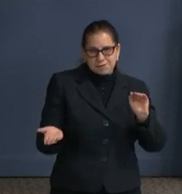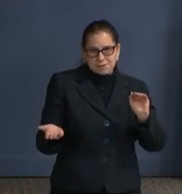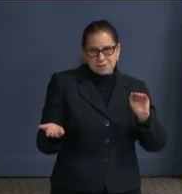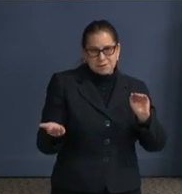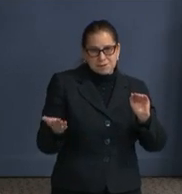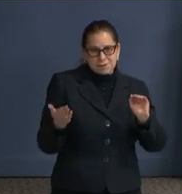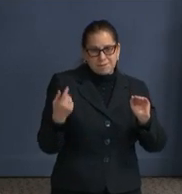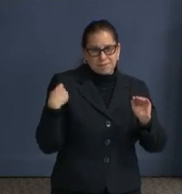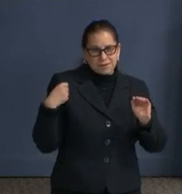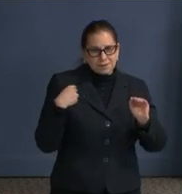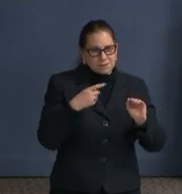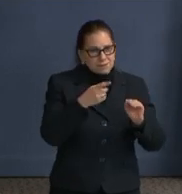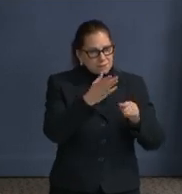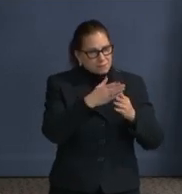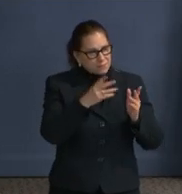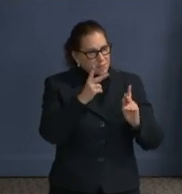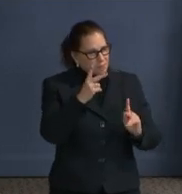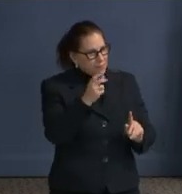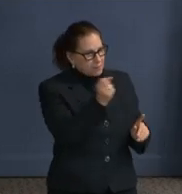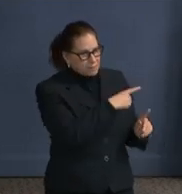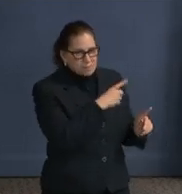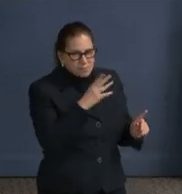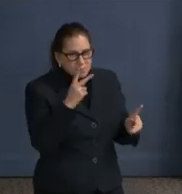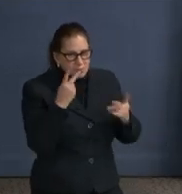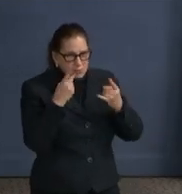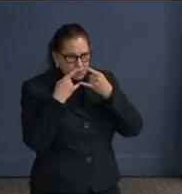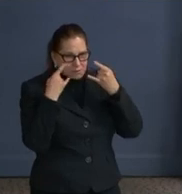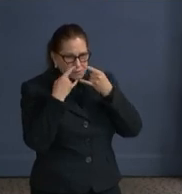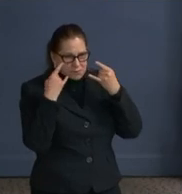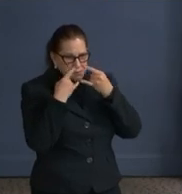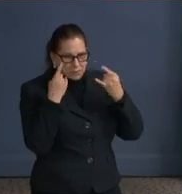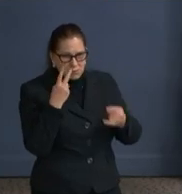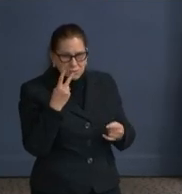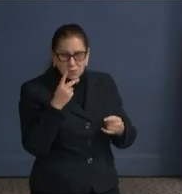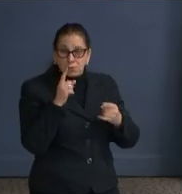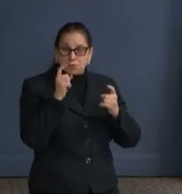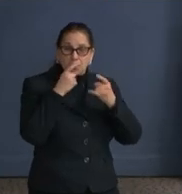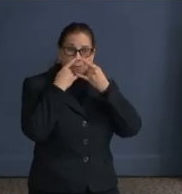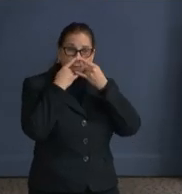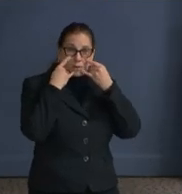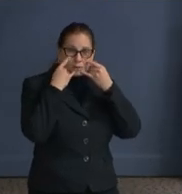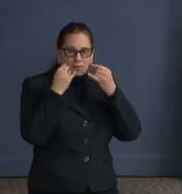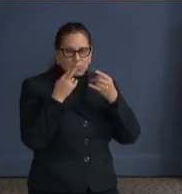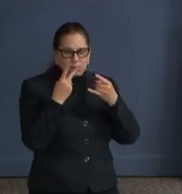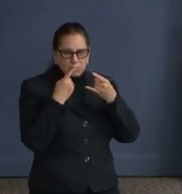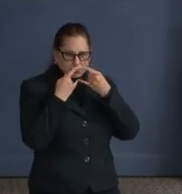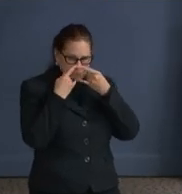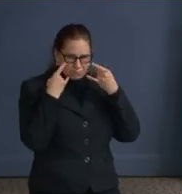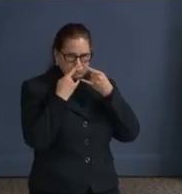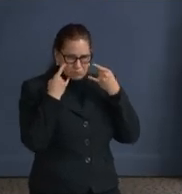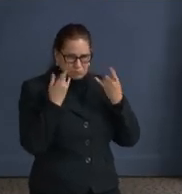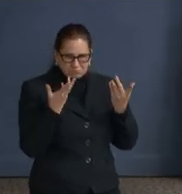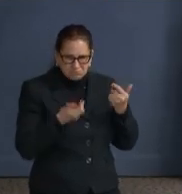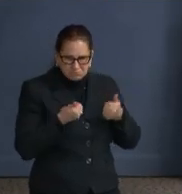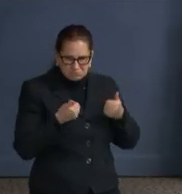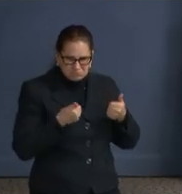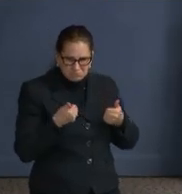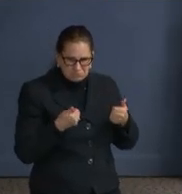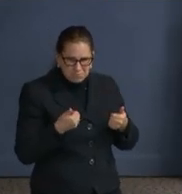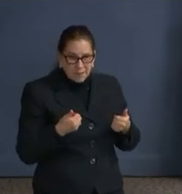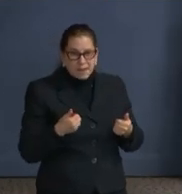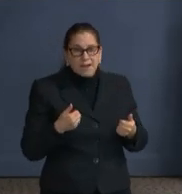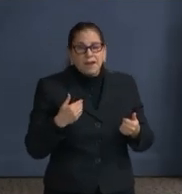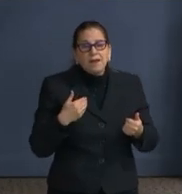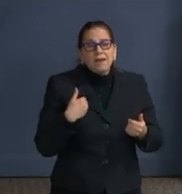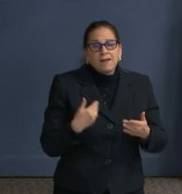masks. What's DC? I don't know. Sure. So, you know, all of our guidance documents said we'll be back if we have new data or